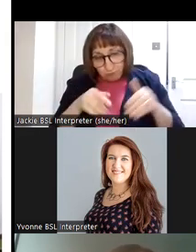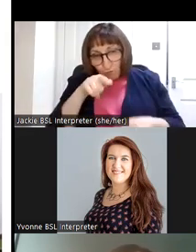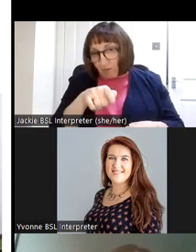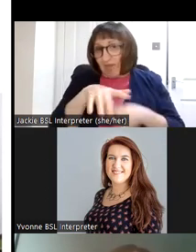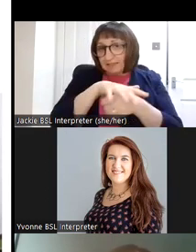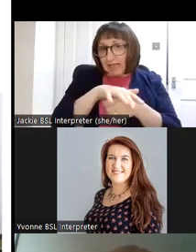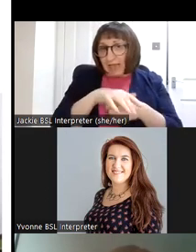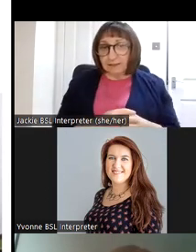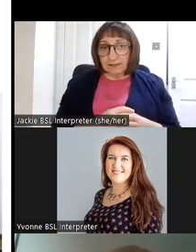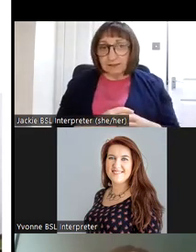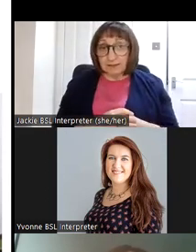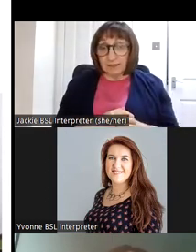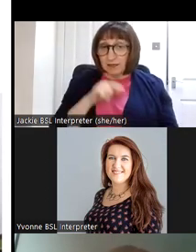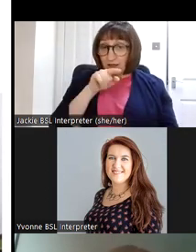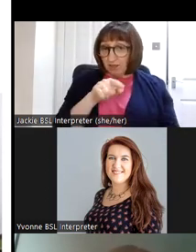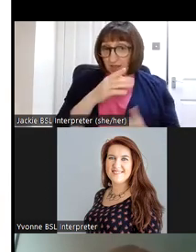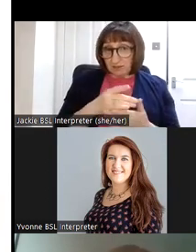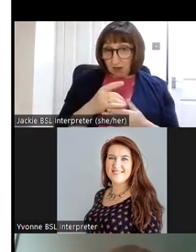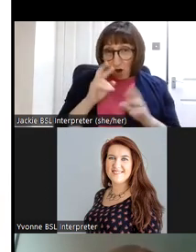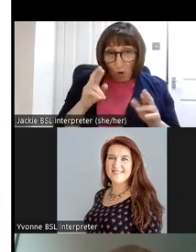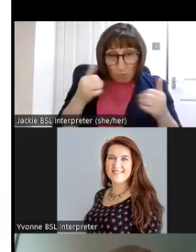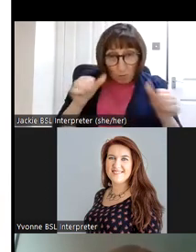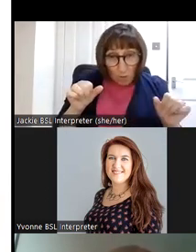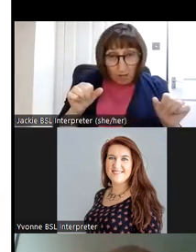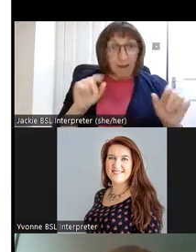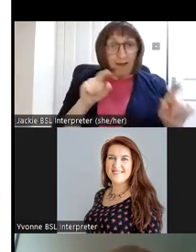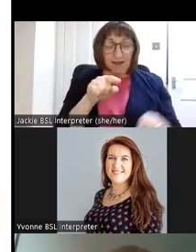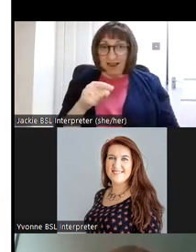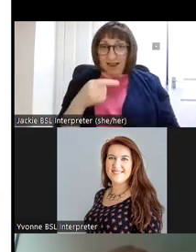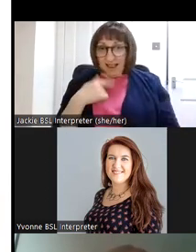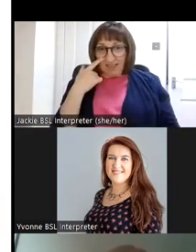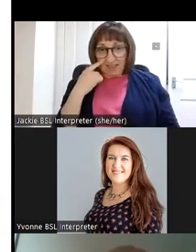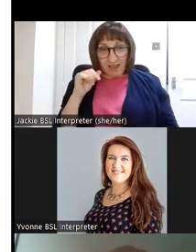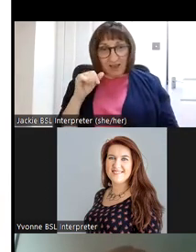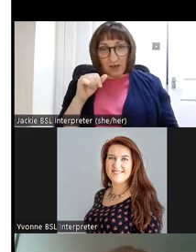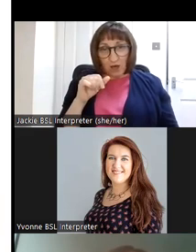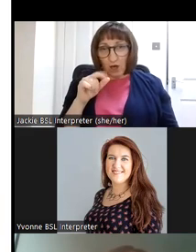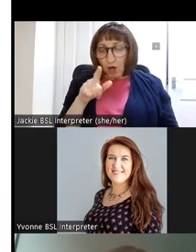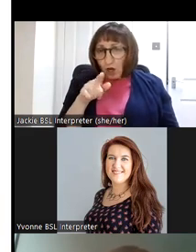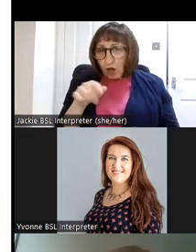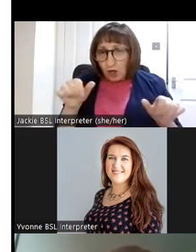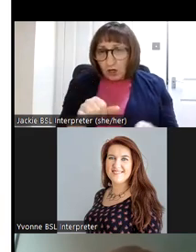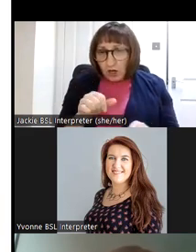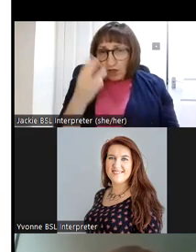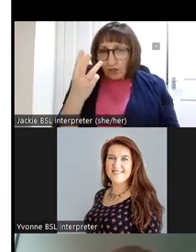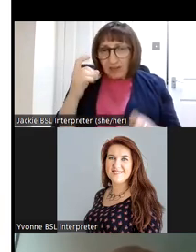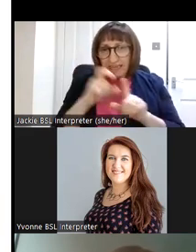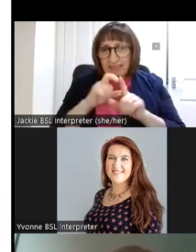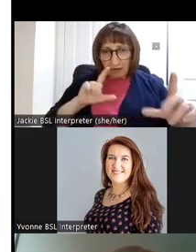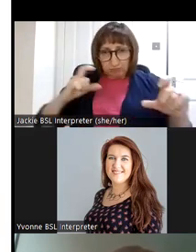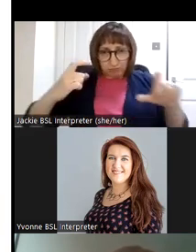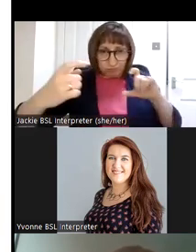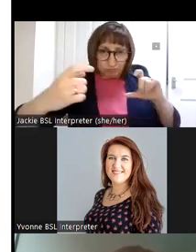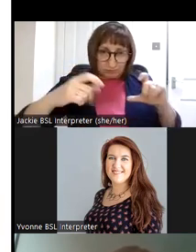and this is I hope this will work now this is just a short um 3d photogrammetry